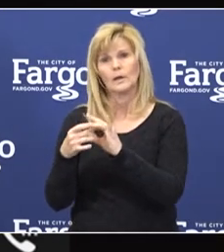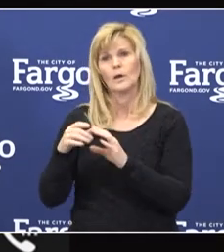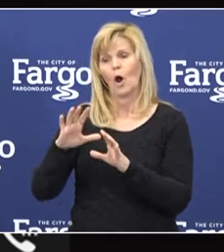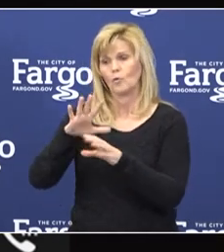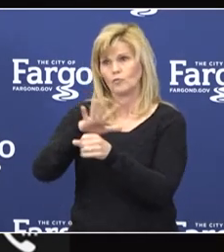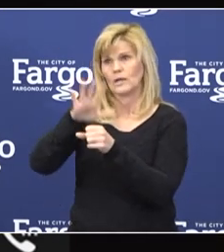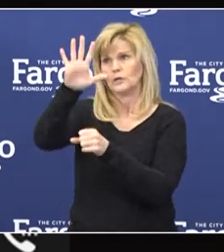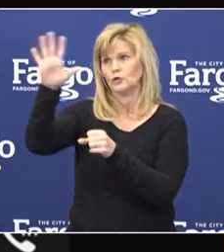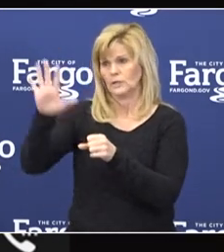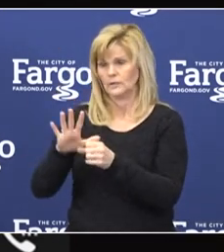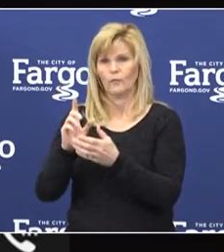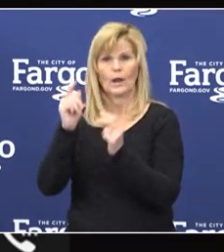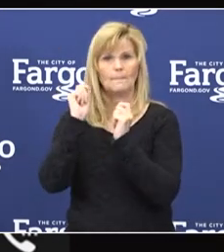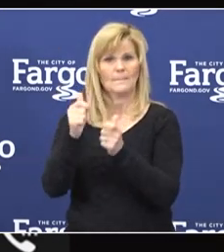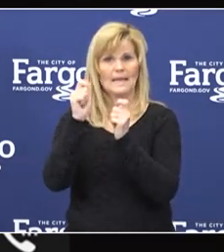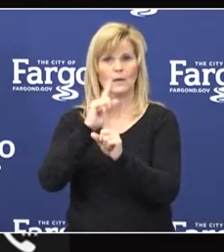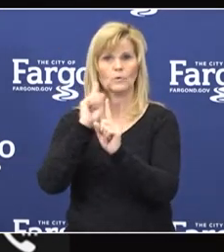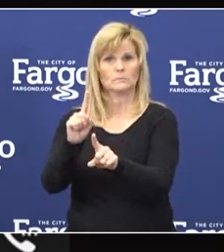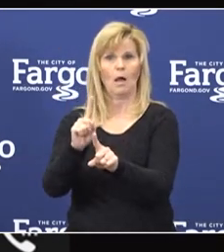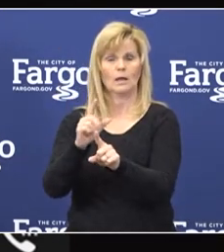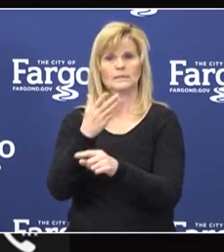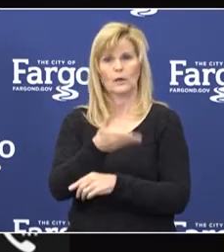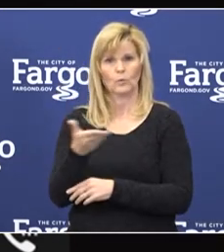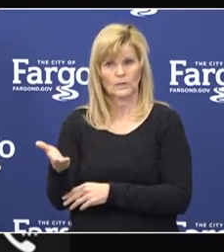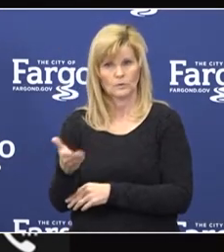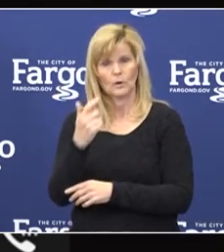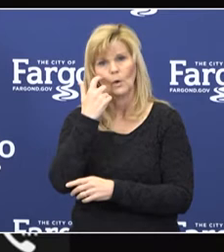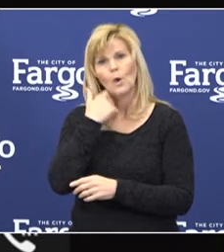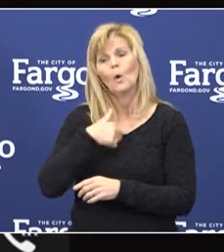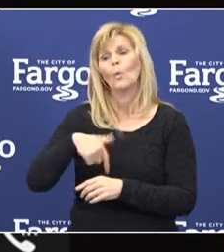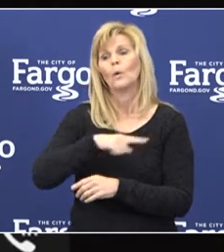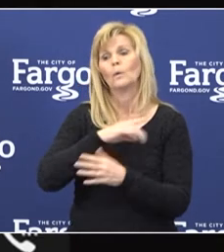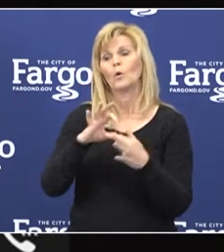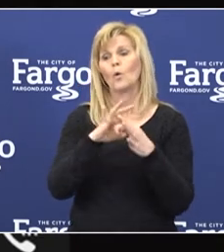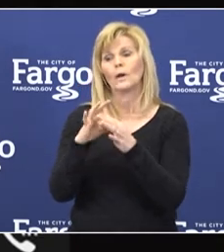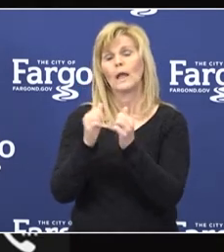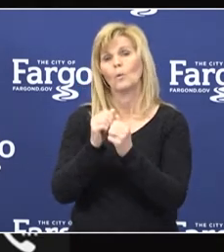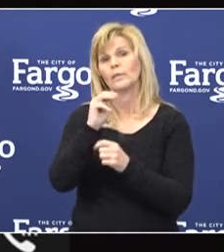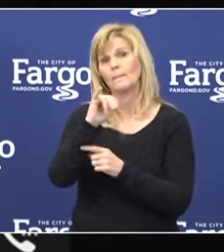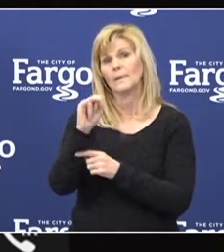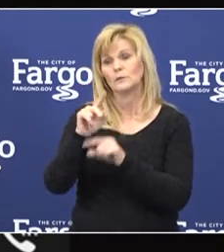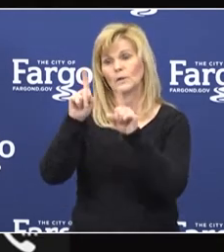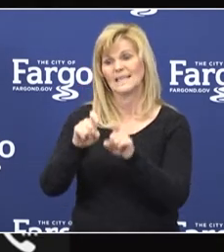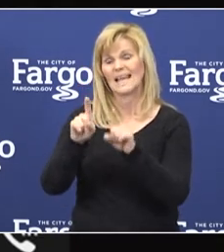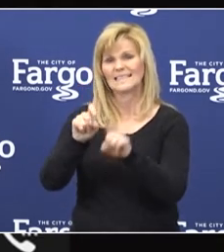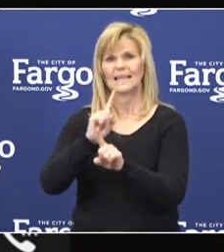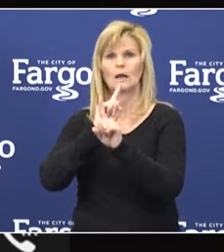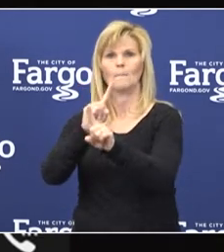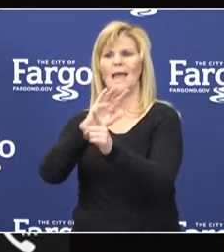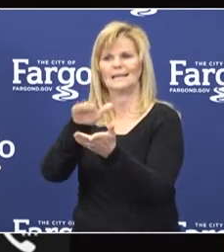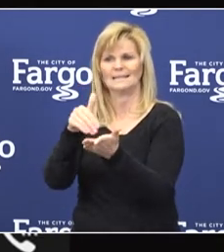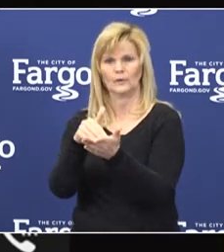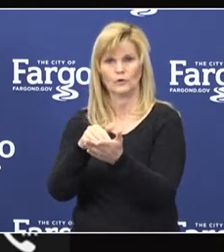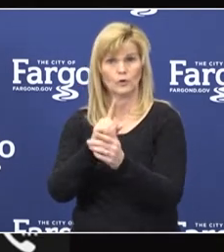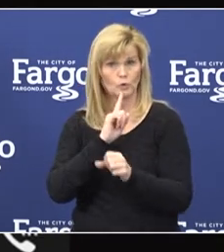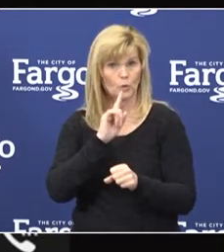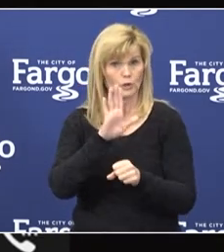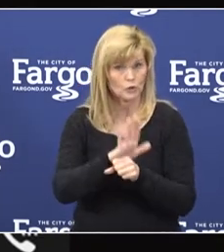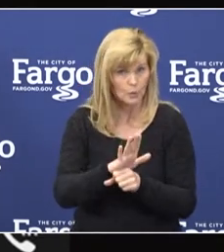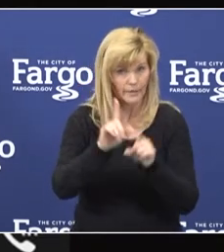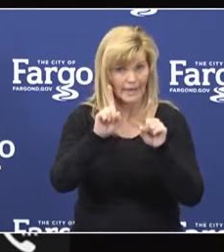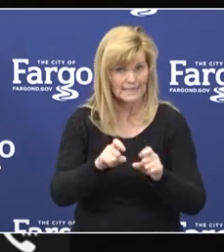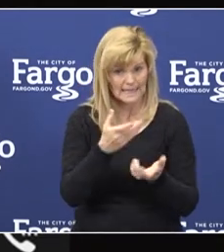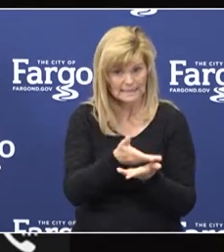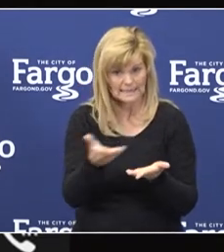immediate response and resources. We will coordinate with our Minnesota Testing Command Center to ensure the testing supplies